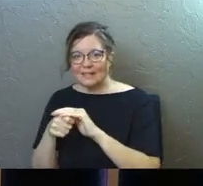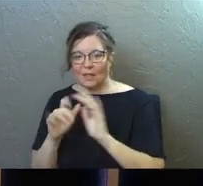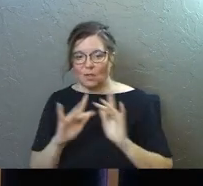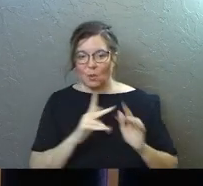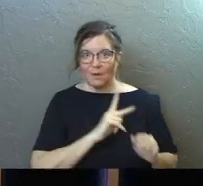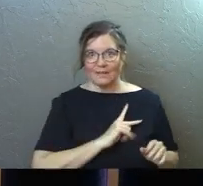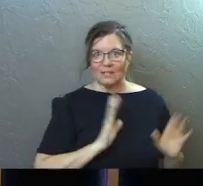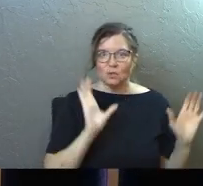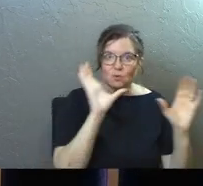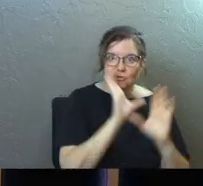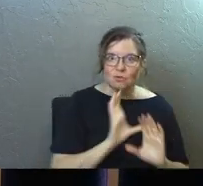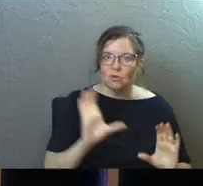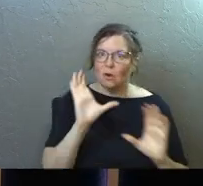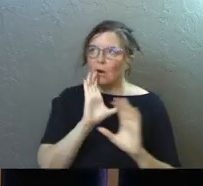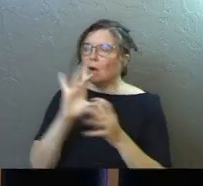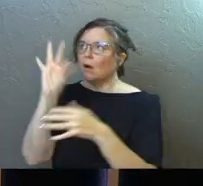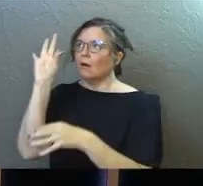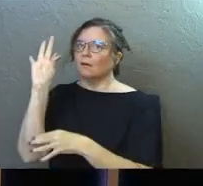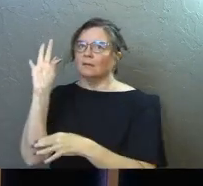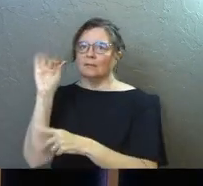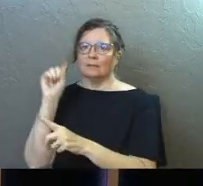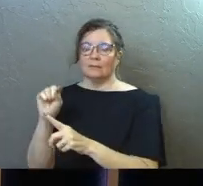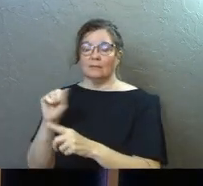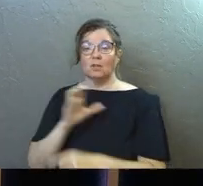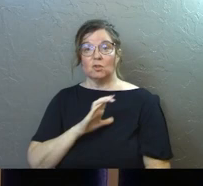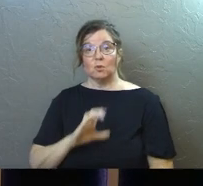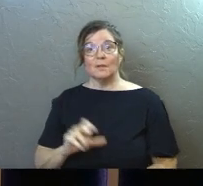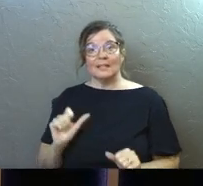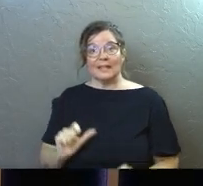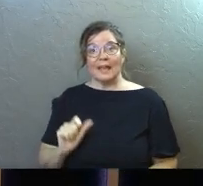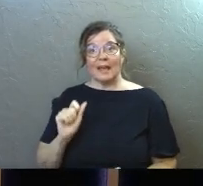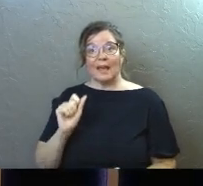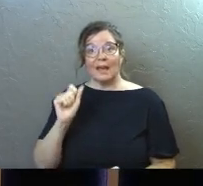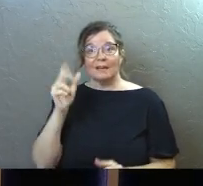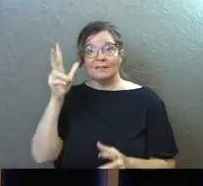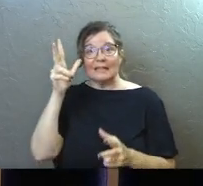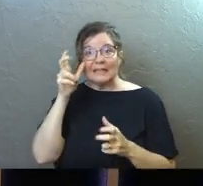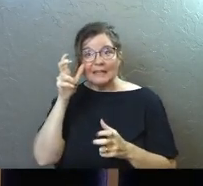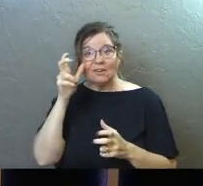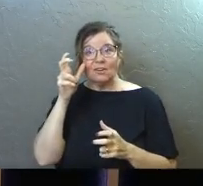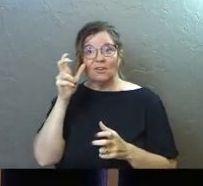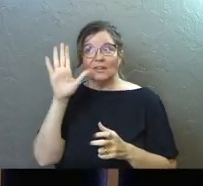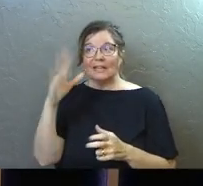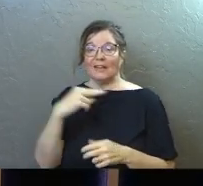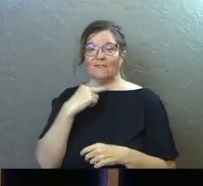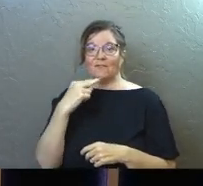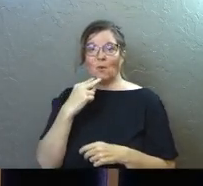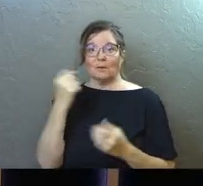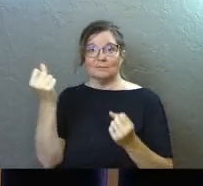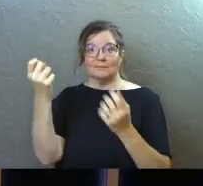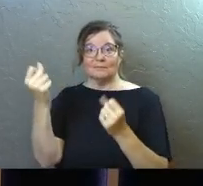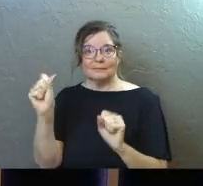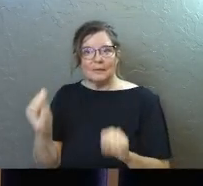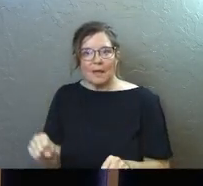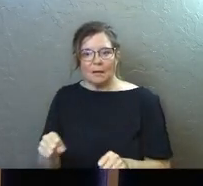to search them out. Christians can hear Jesus voice. John 10 verse 25.